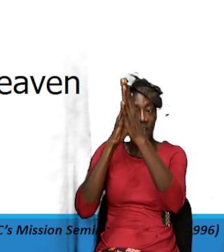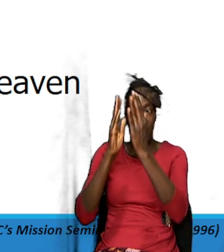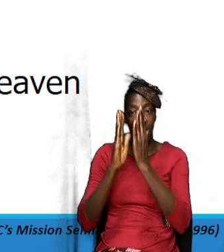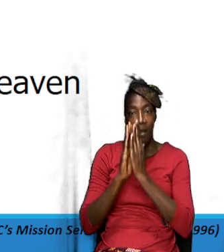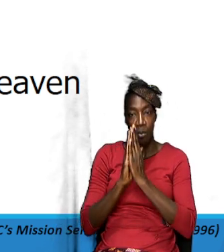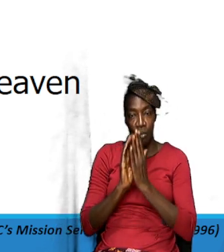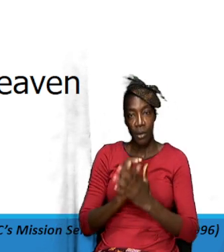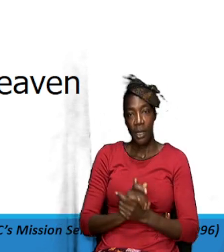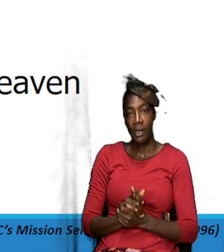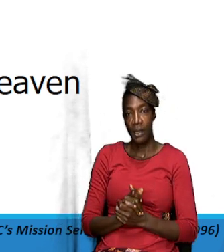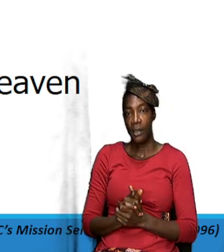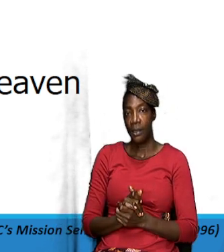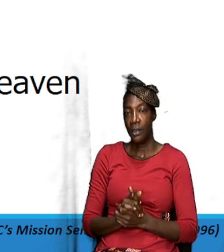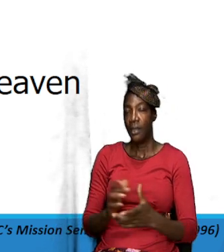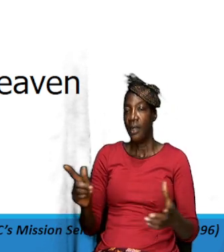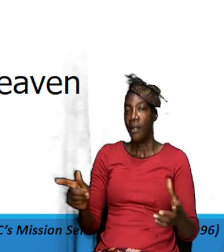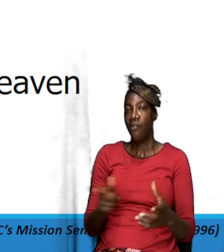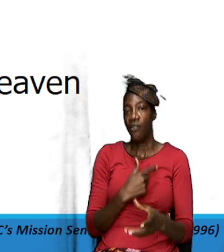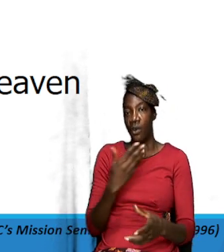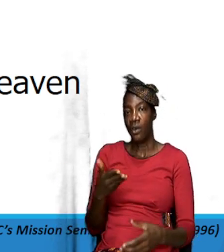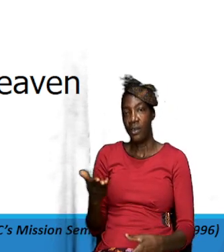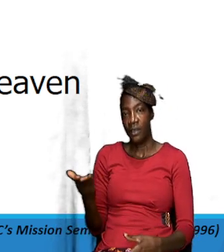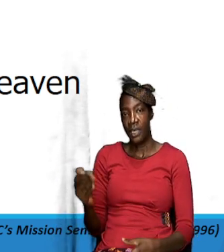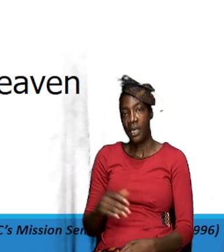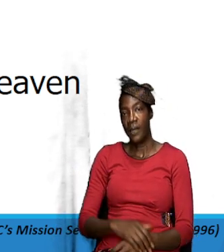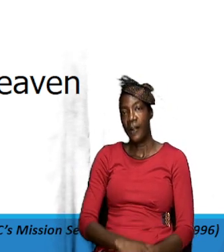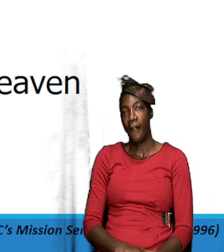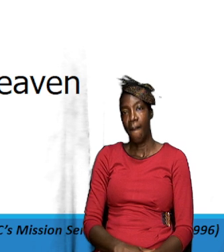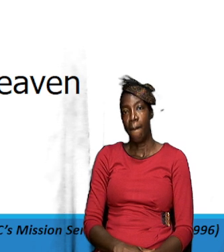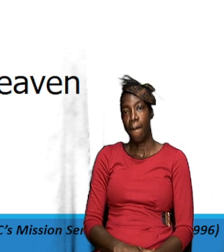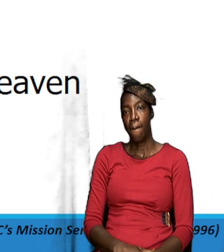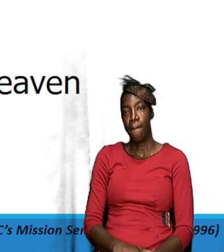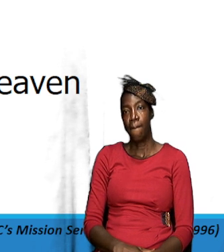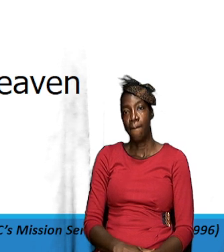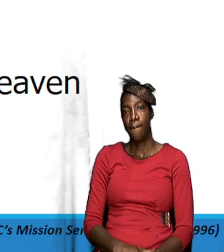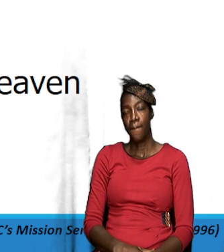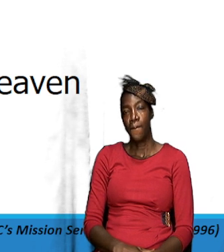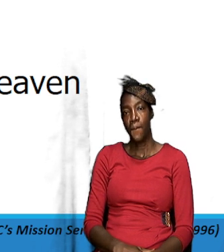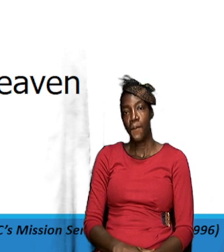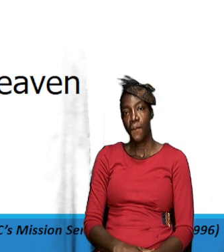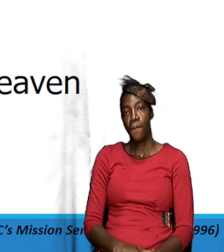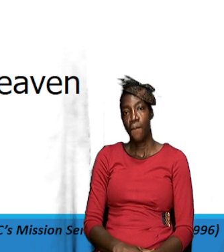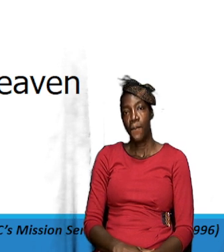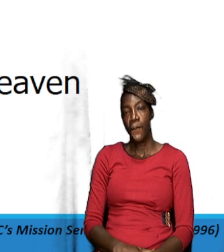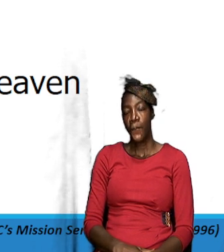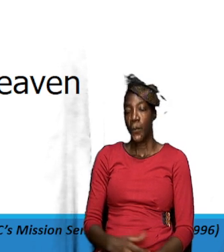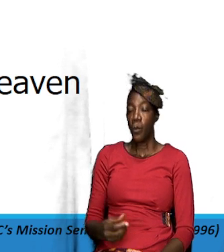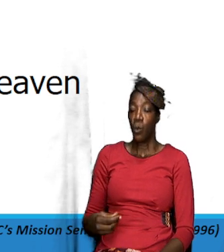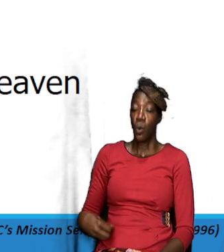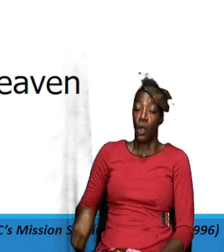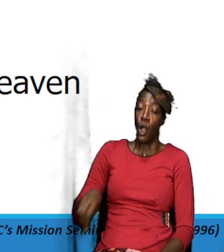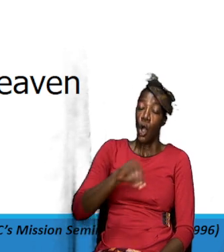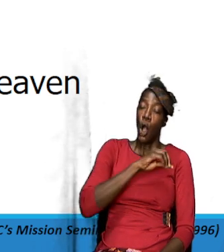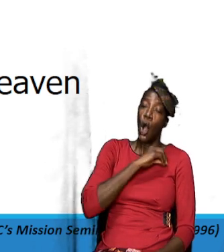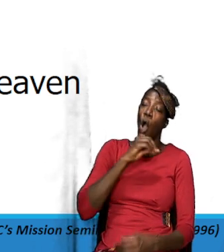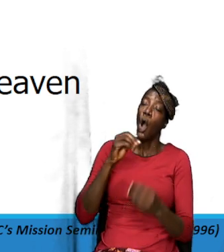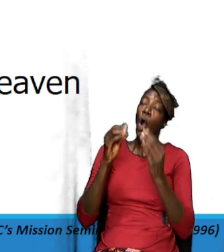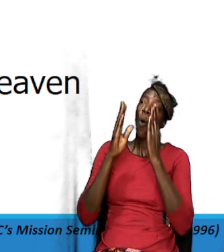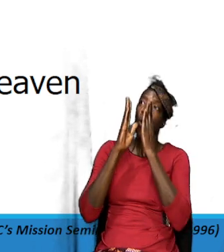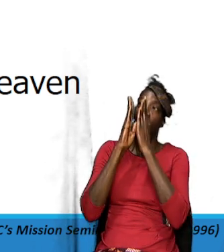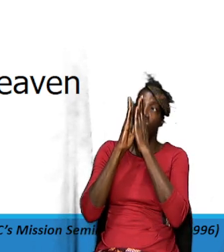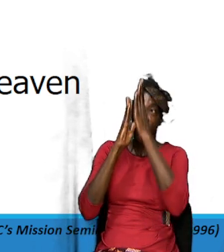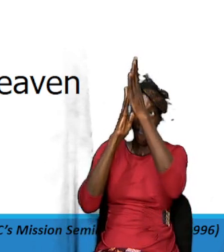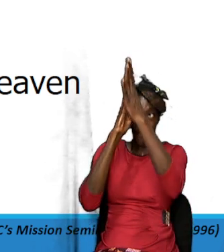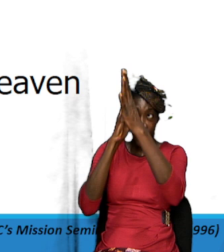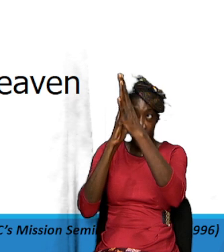so let us look at the first thing which is the address our father which art in heaven that is the